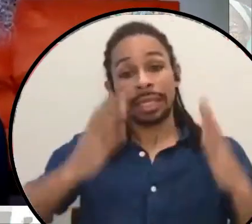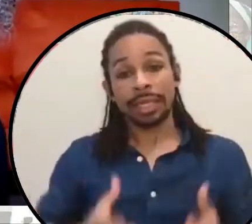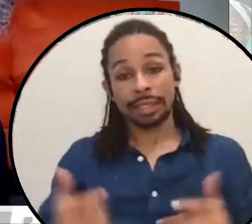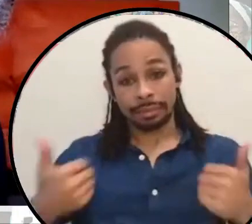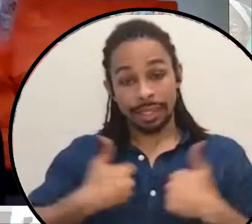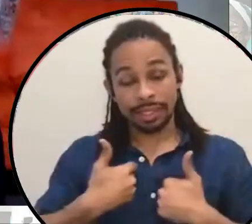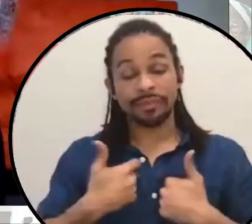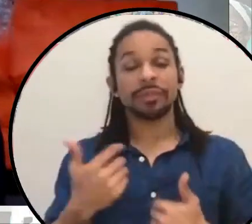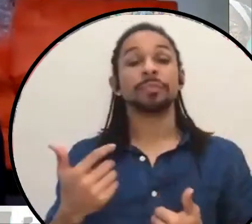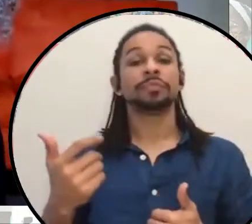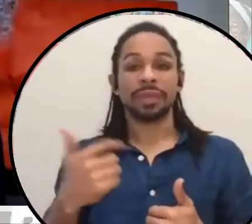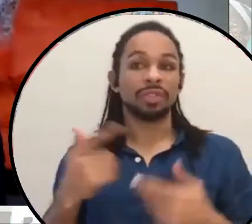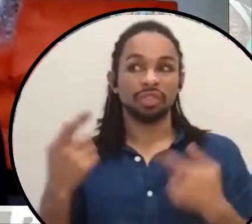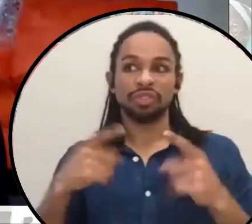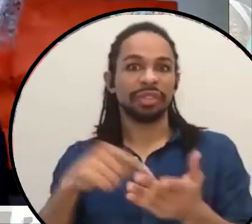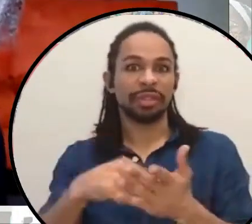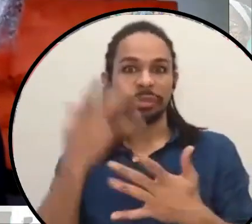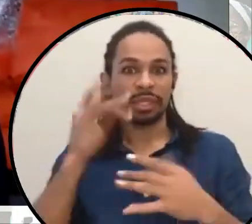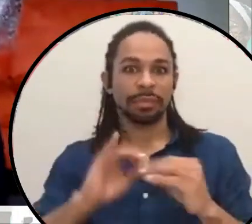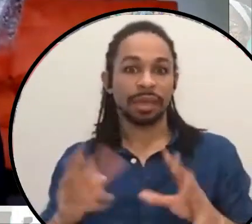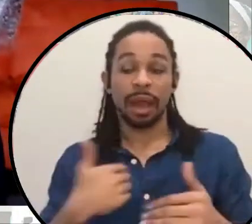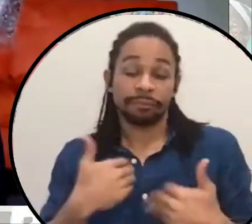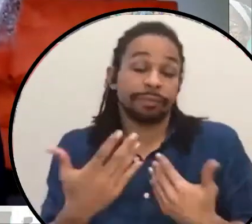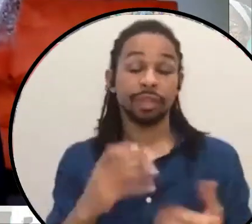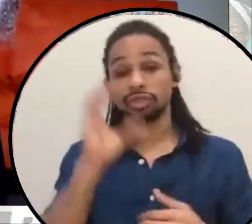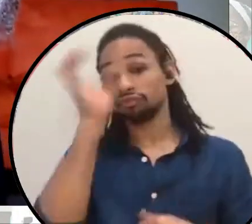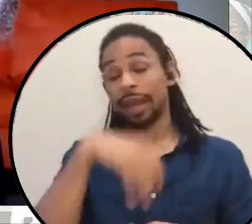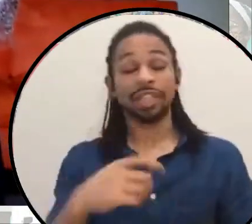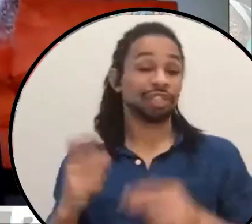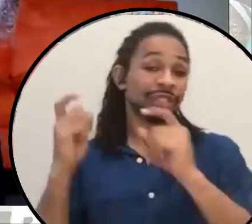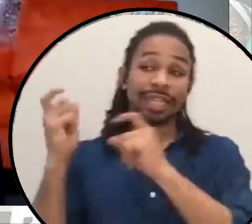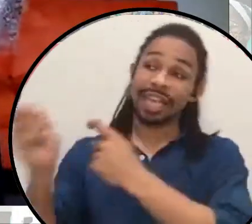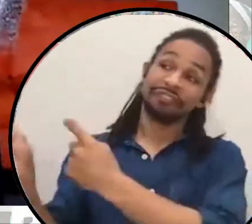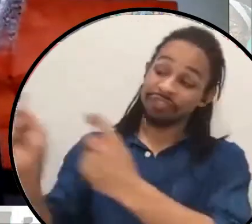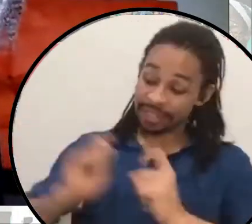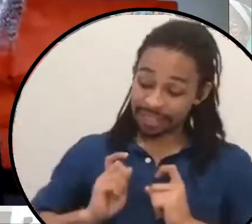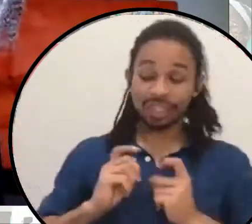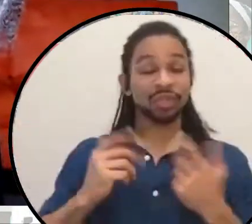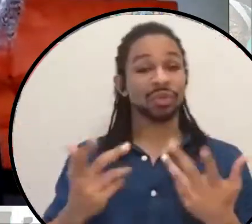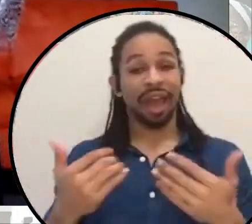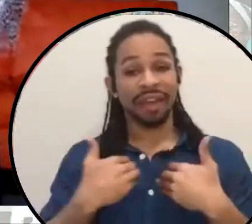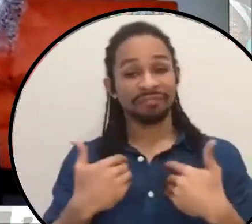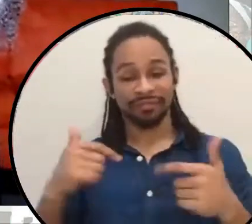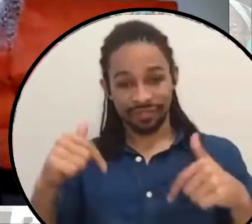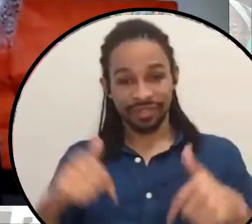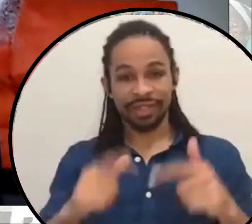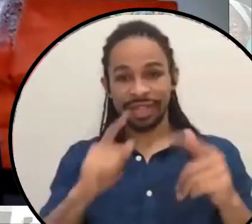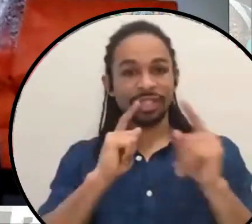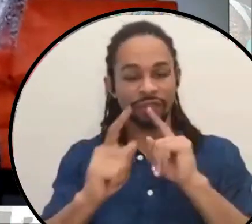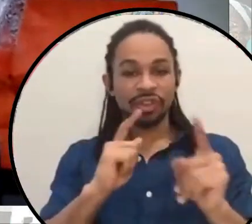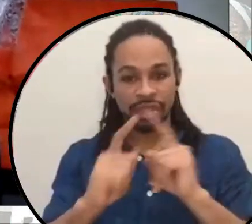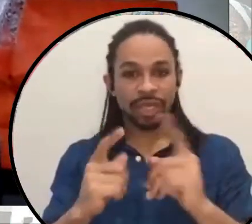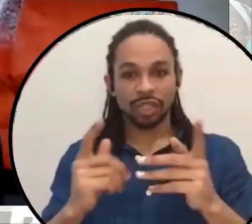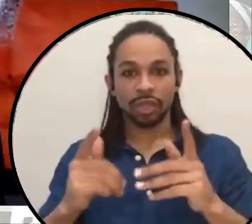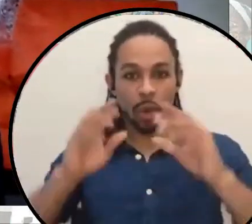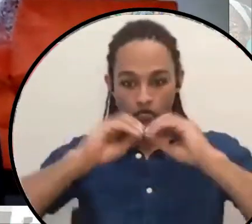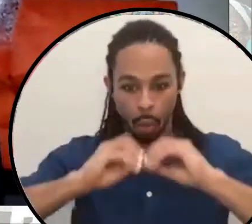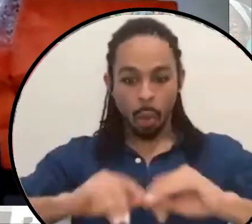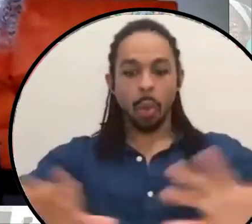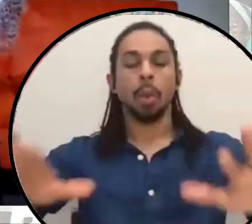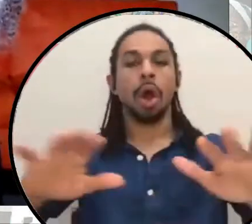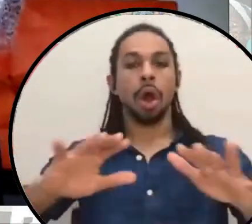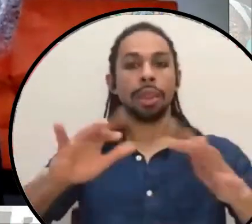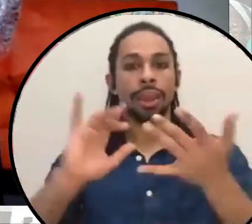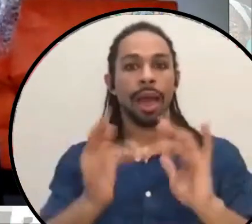strange gift to, um, have our conversations go online and connect to people